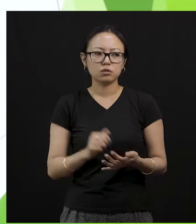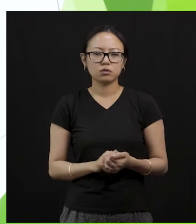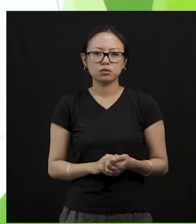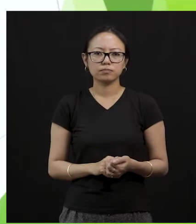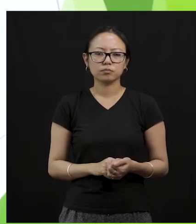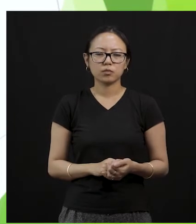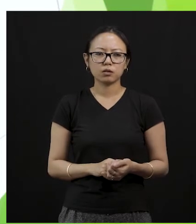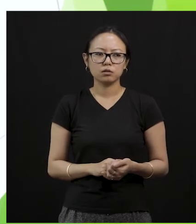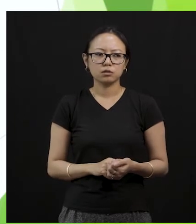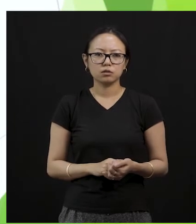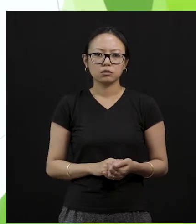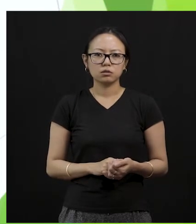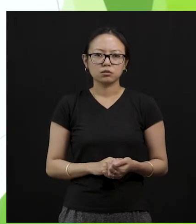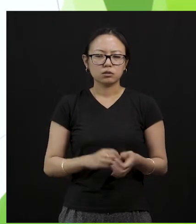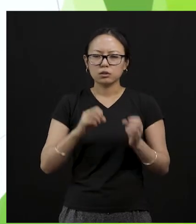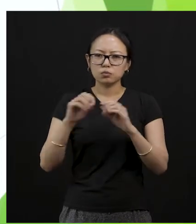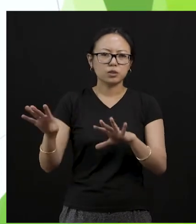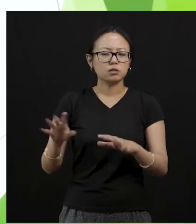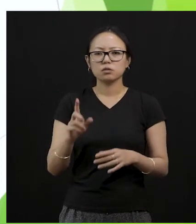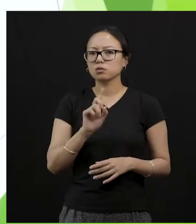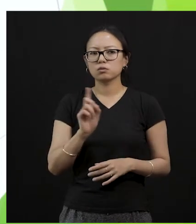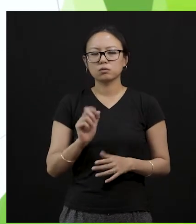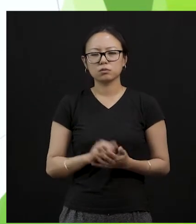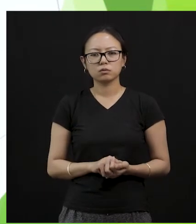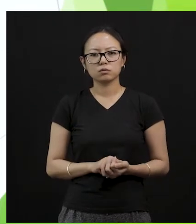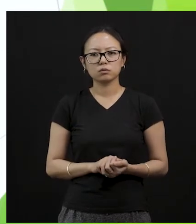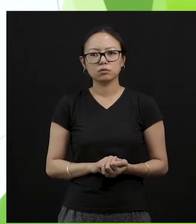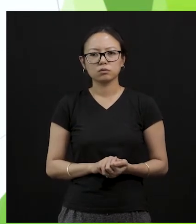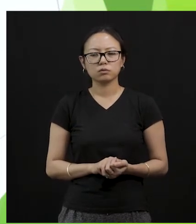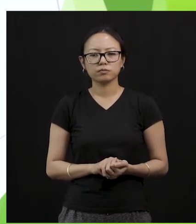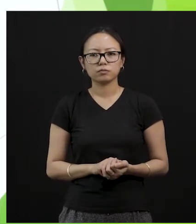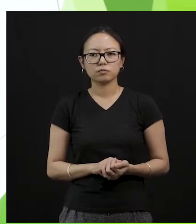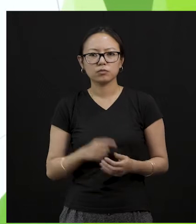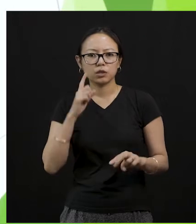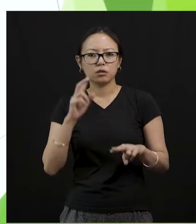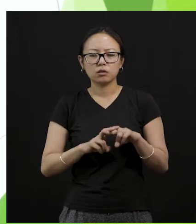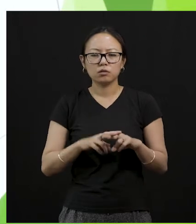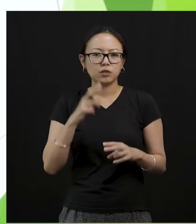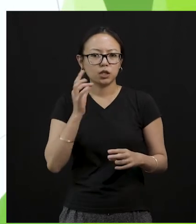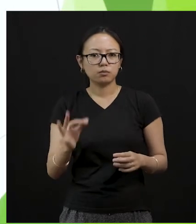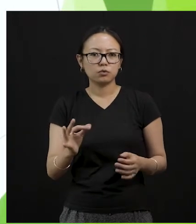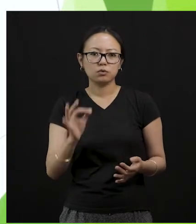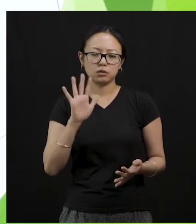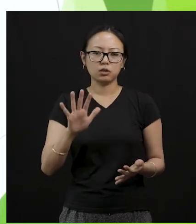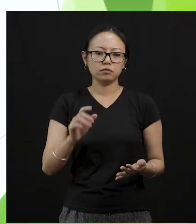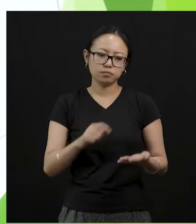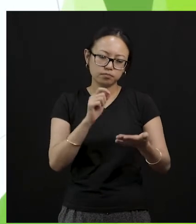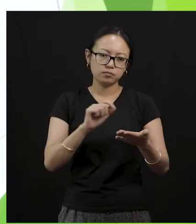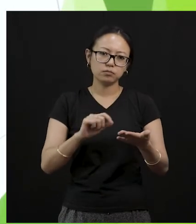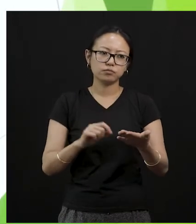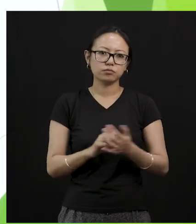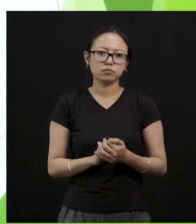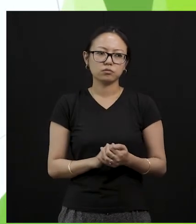just waste the paper just like that. Okay? Write down whatever is needed, whatever is necessary, and whatever is important. And